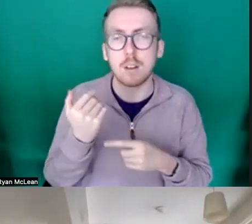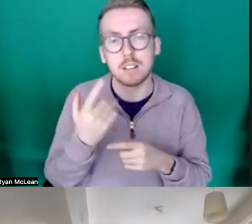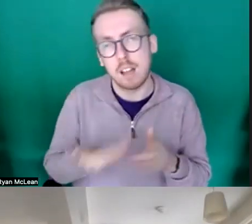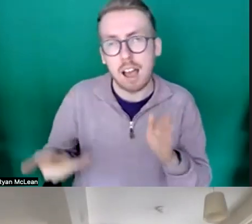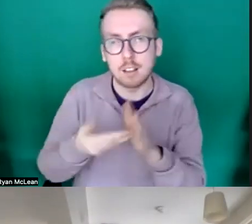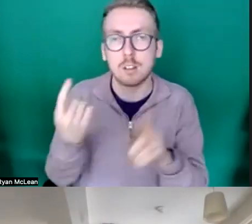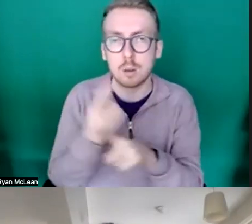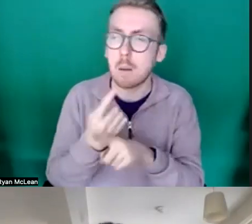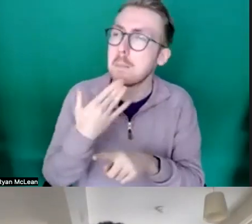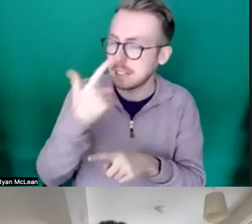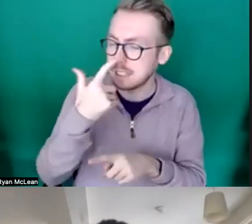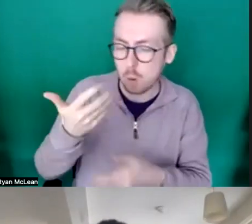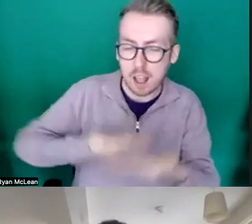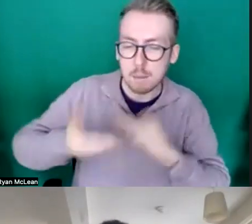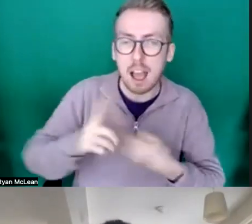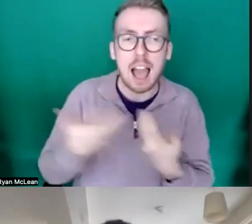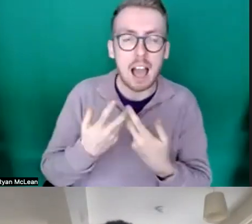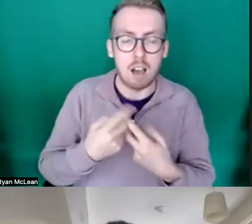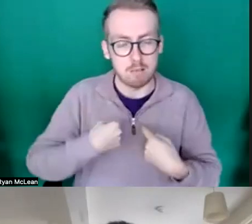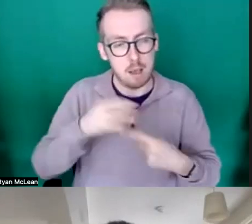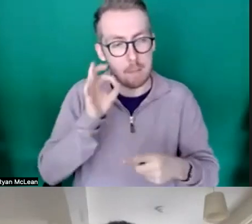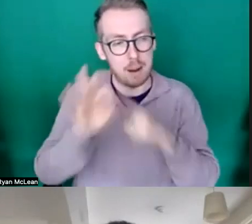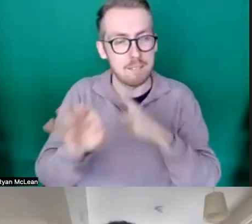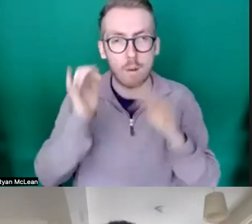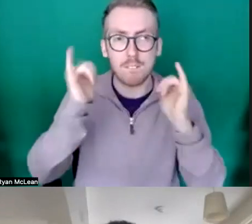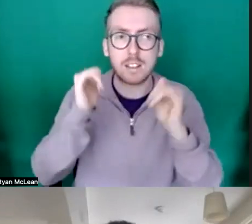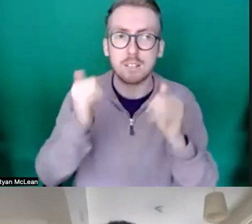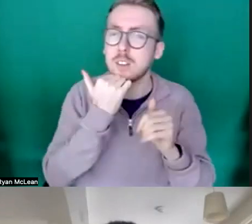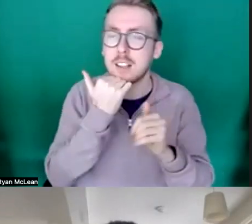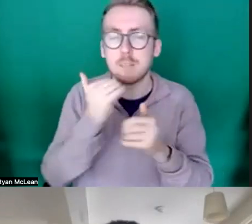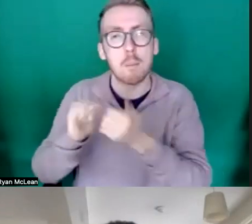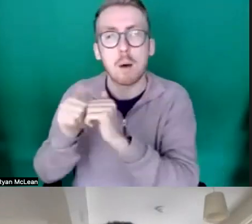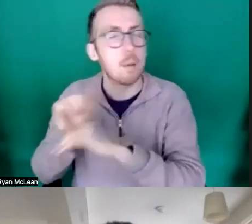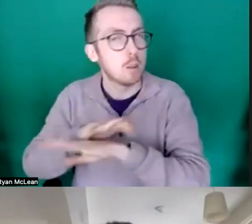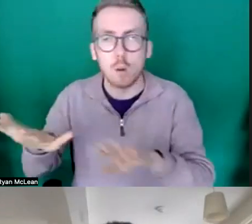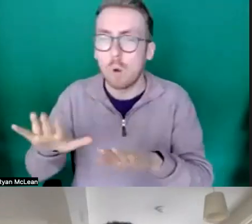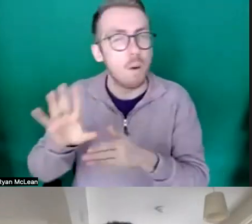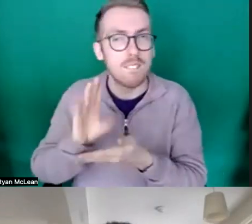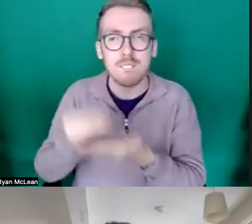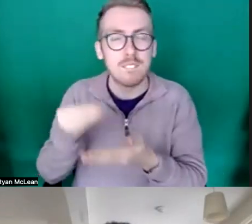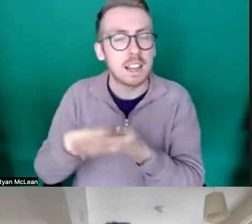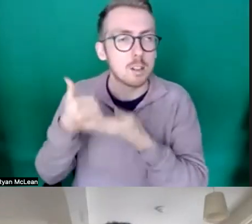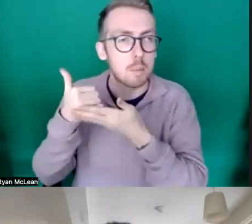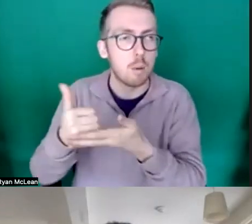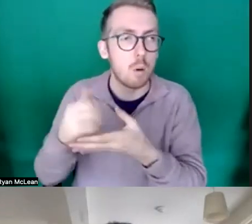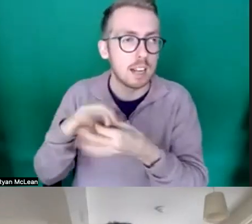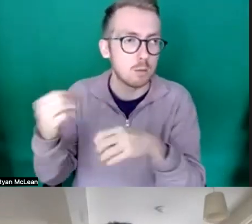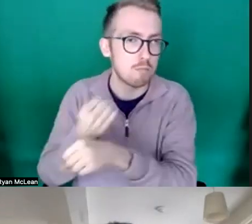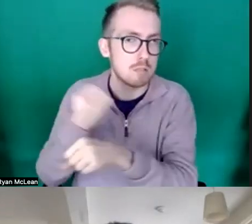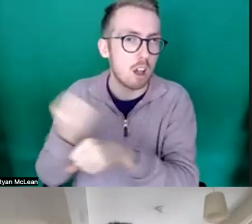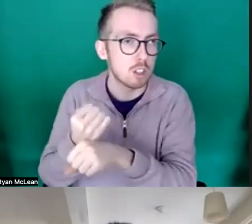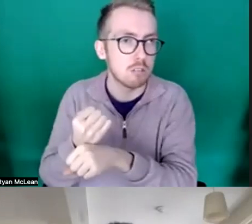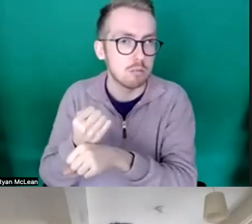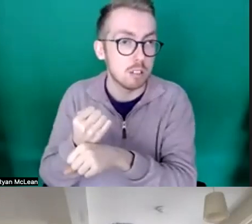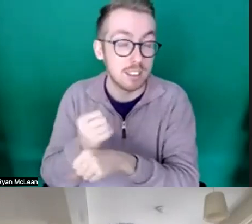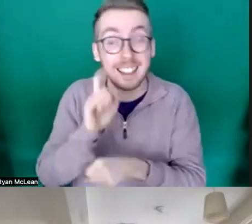please would you explain how one applies for festival dates from partners but no financial support for production and so that would normally be